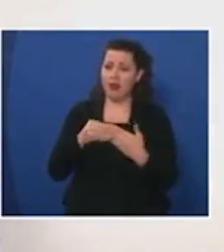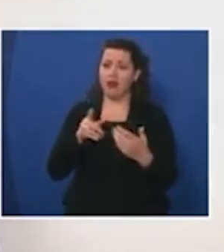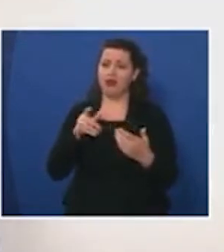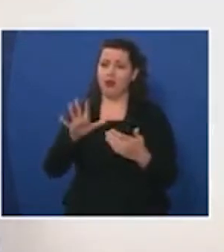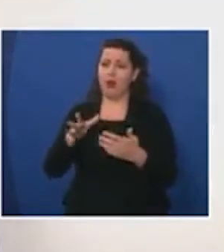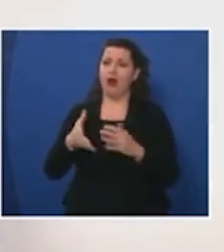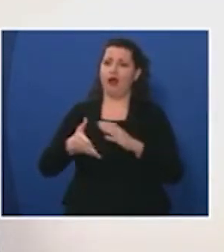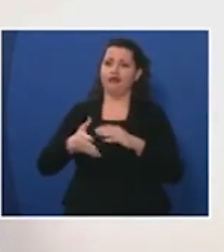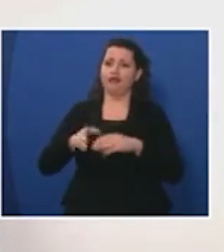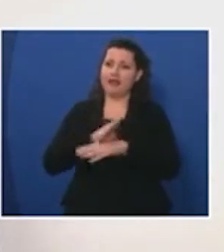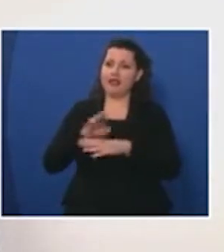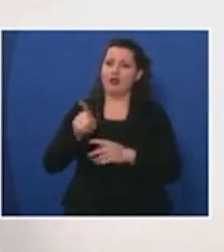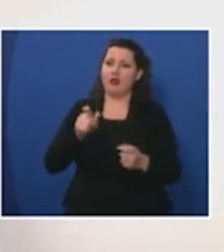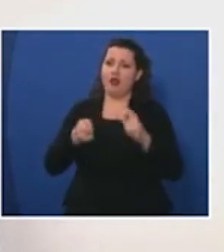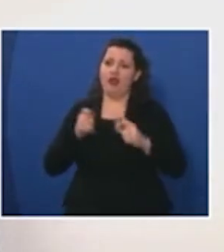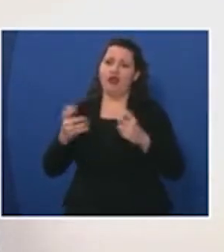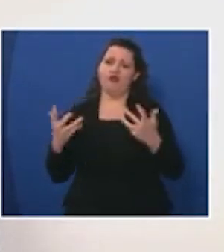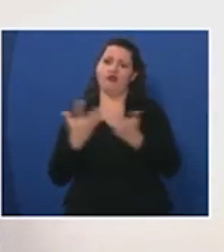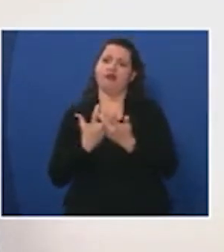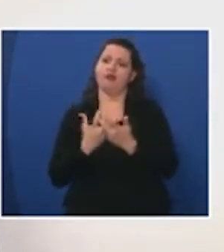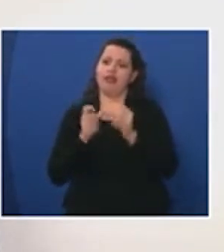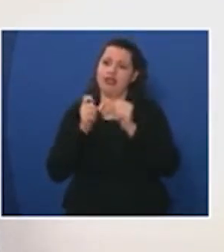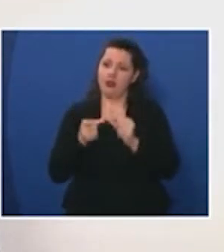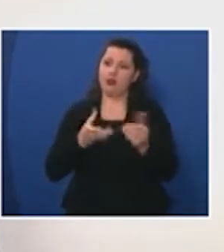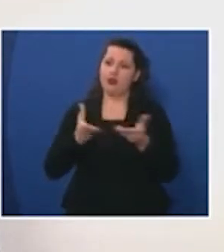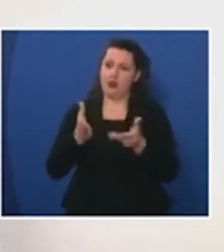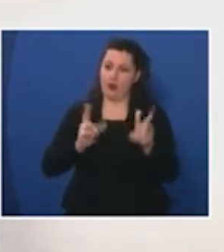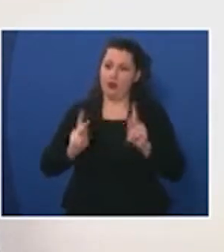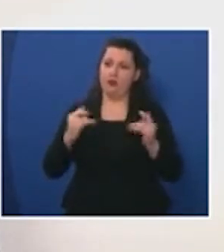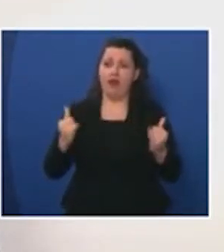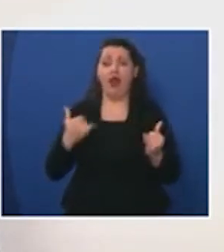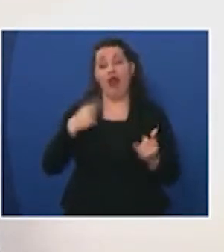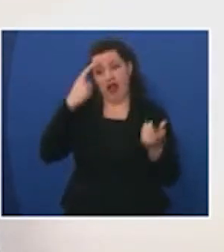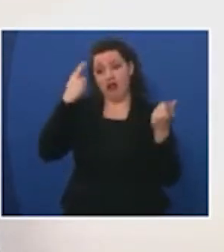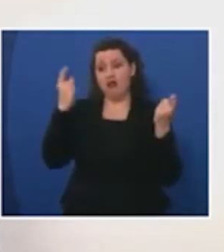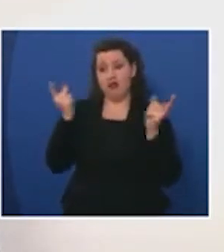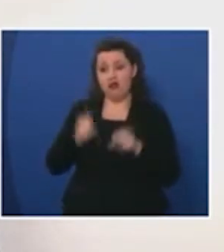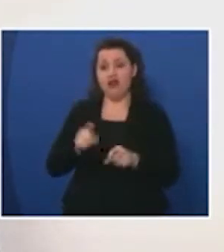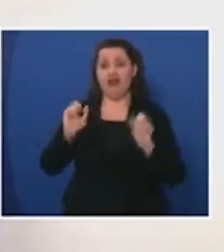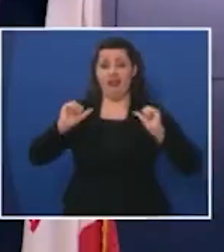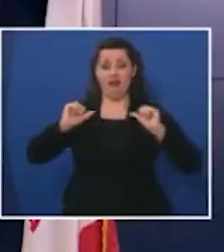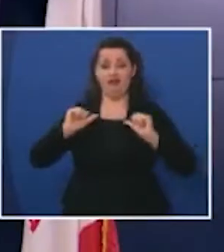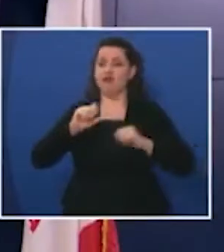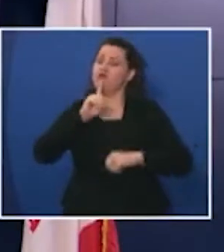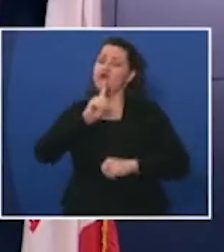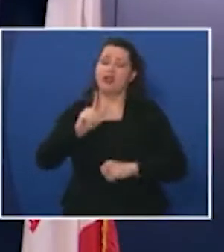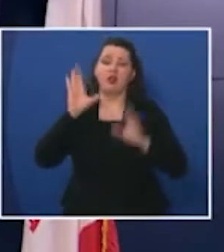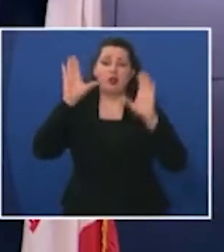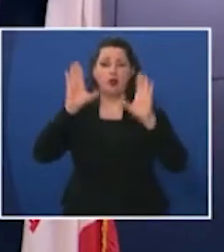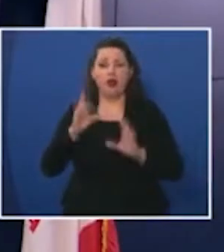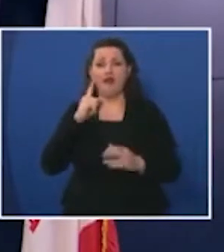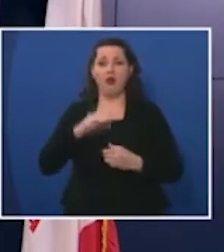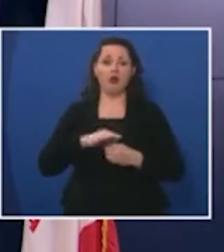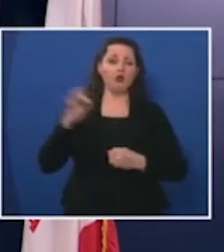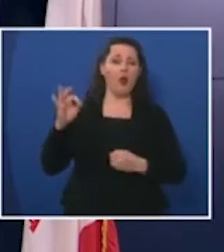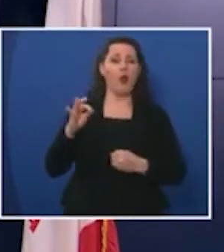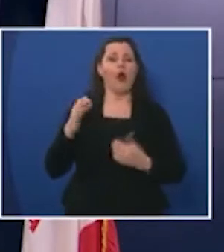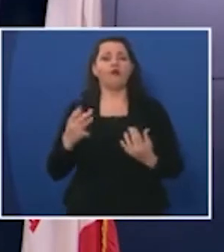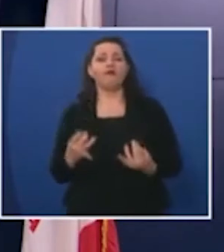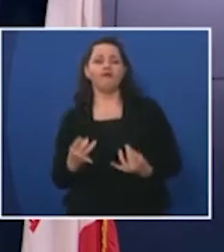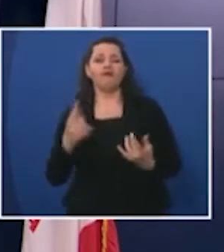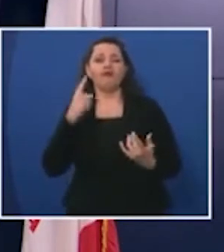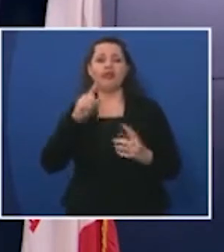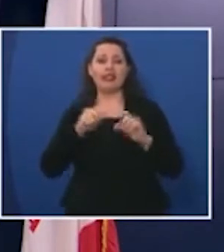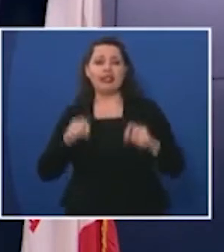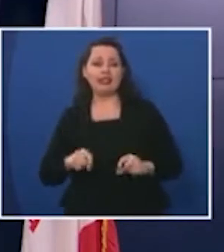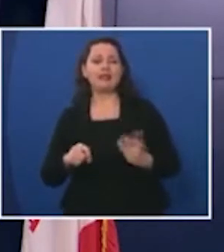your operations to continue to serve your members during this time I agree getting exercise is great for the soul and for the system and it's great